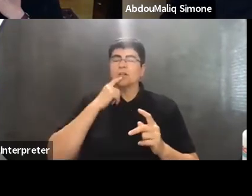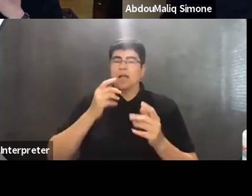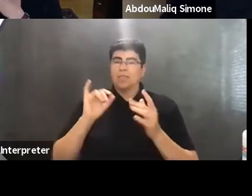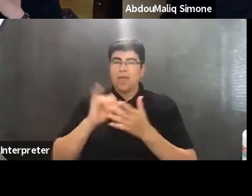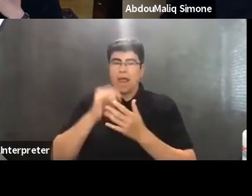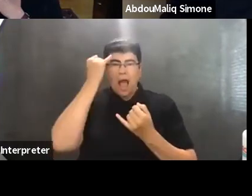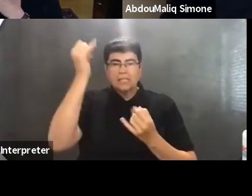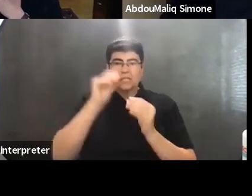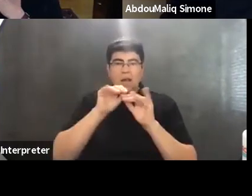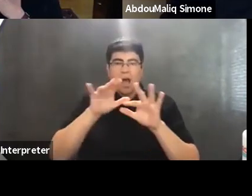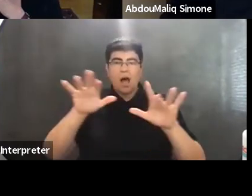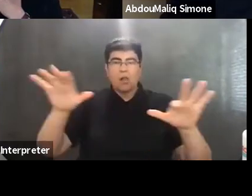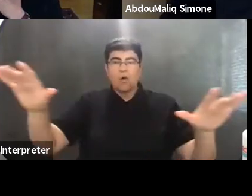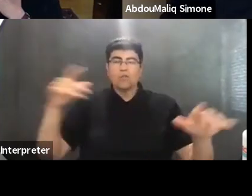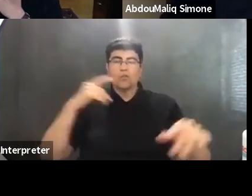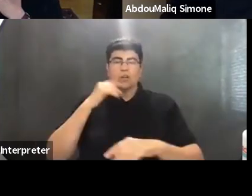ideas across empire,